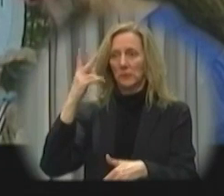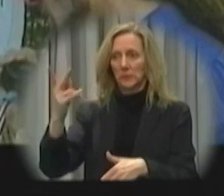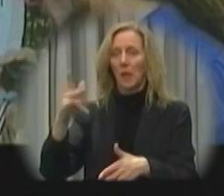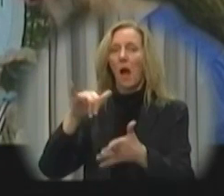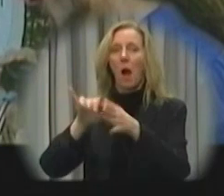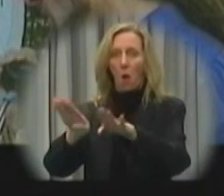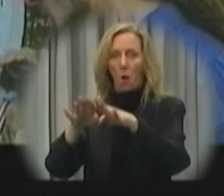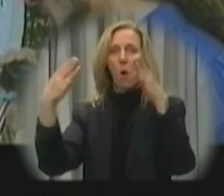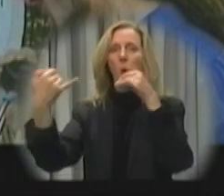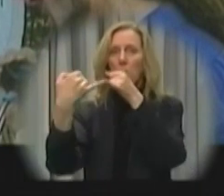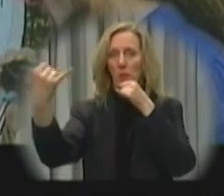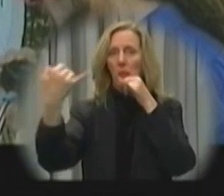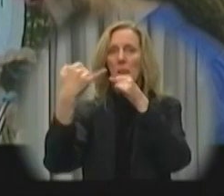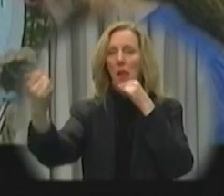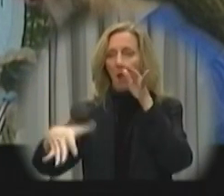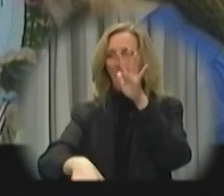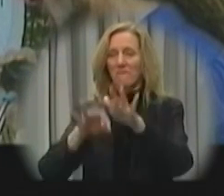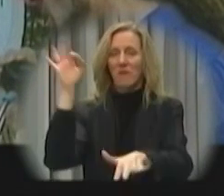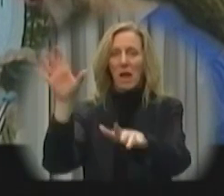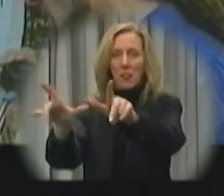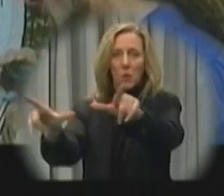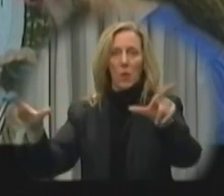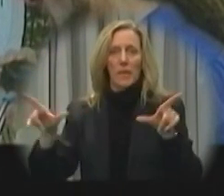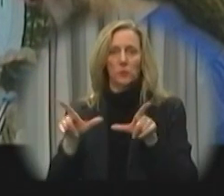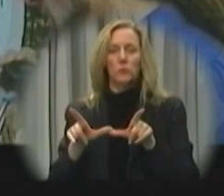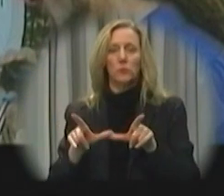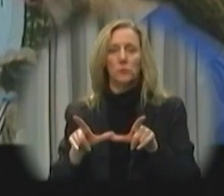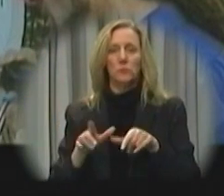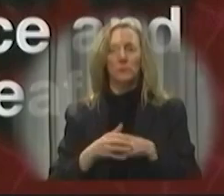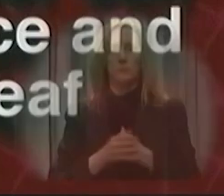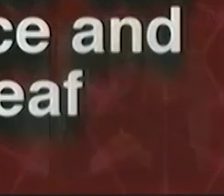verify the open line to pinpoint the caller's location.